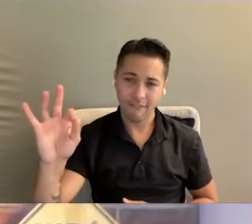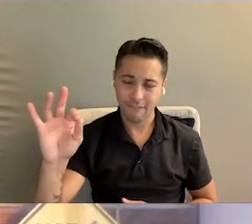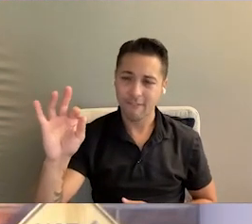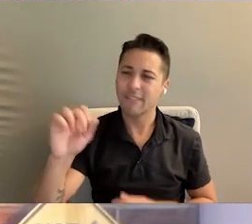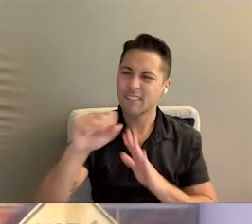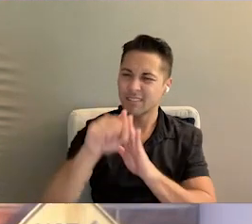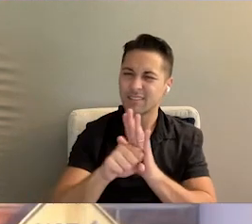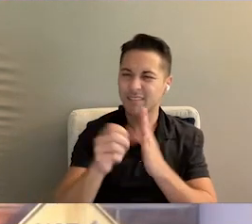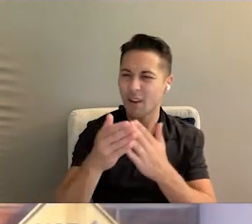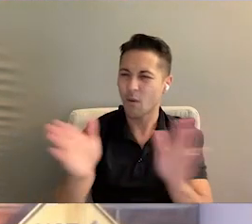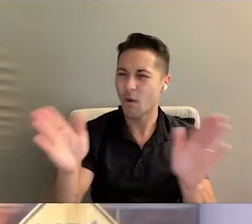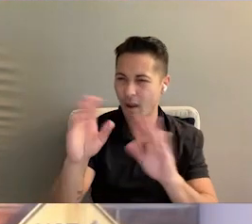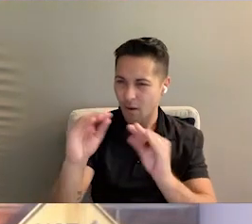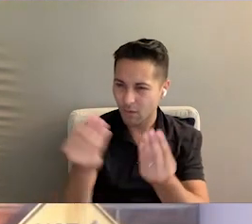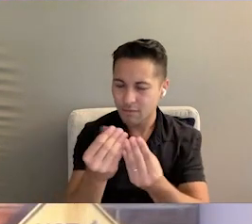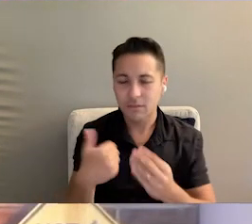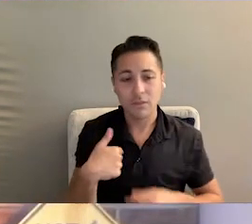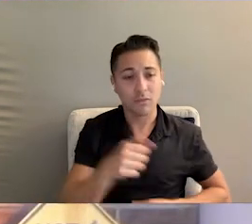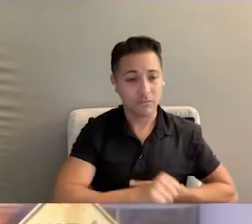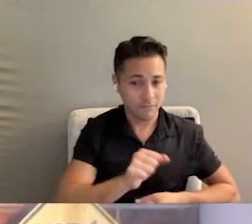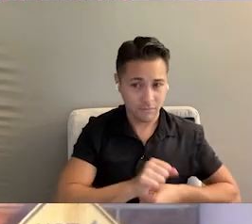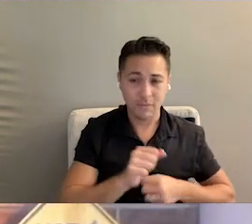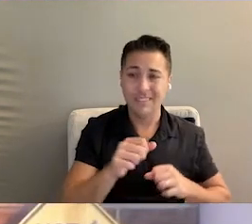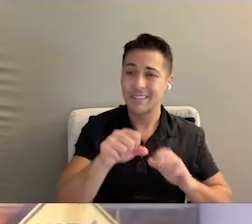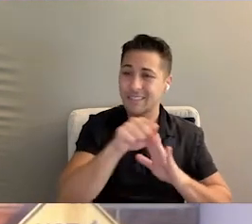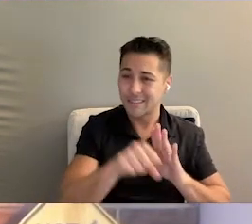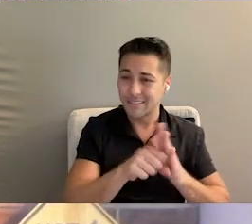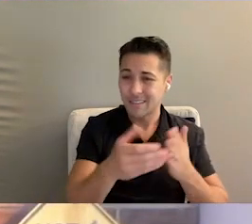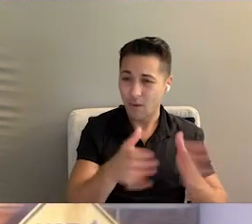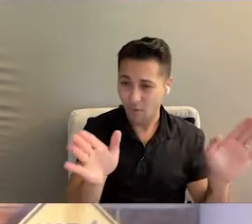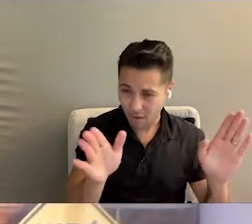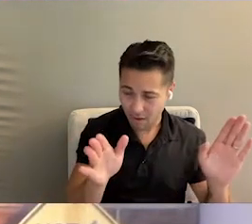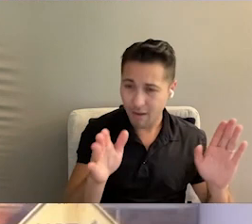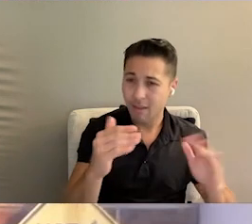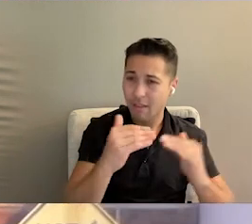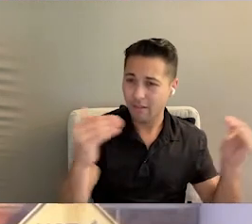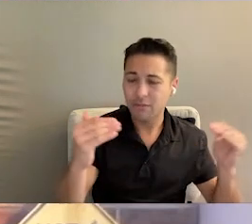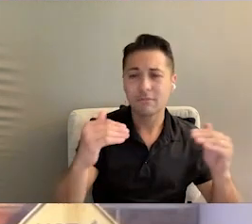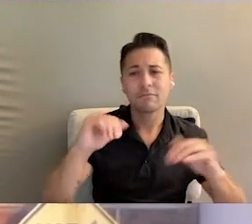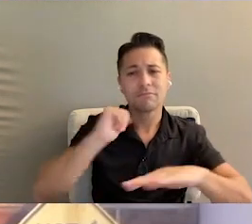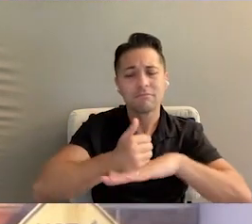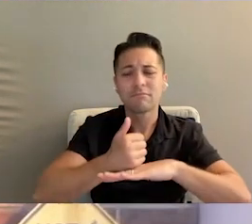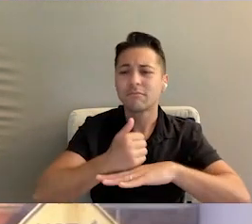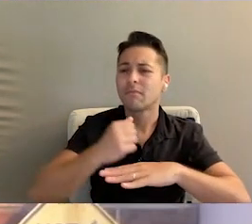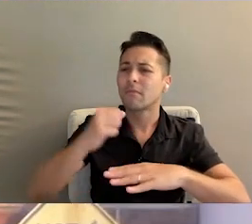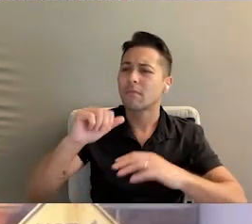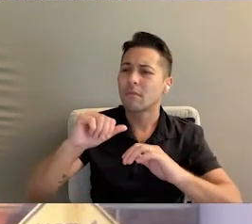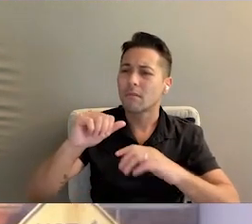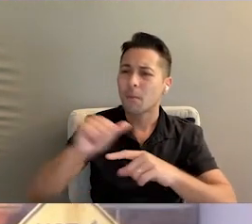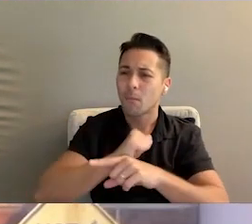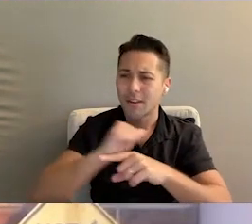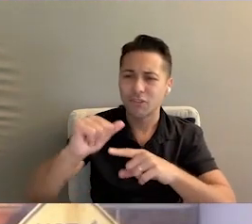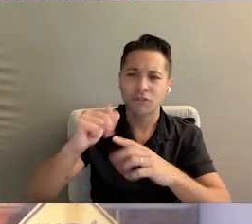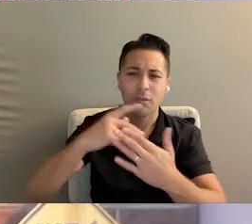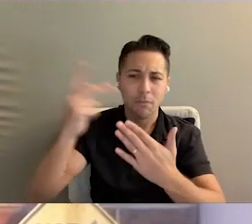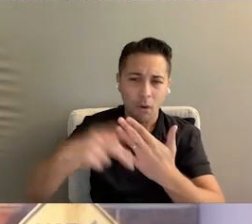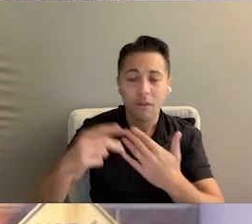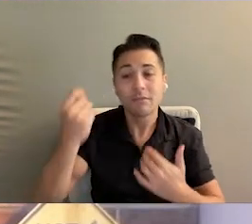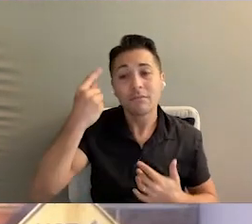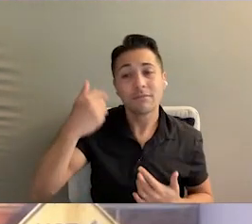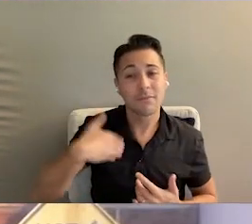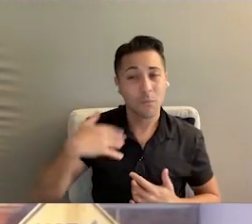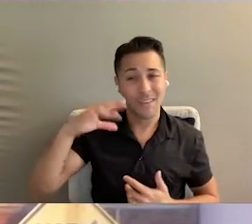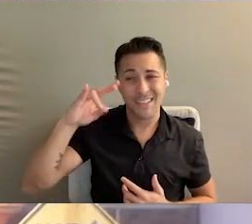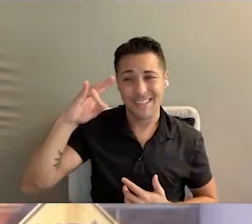statewide association, is we worked at the statewide level to create an apprenticeship program for direct support professionals. So there's